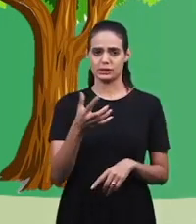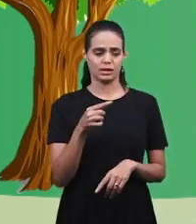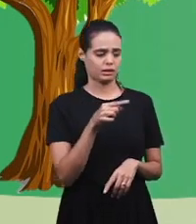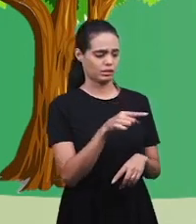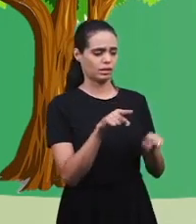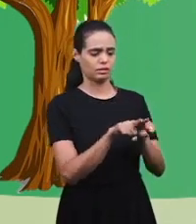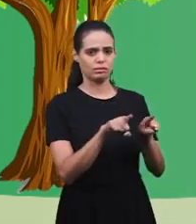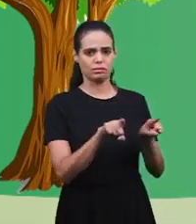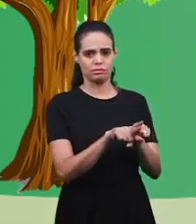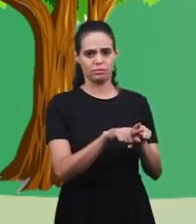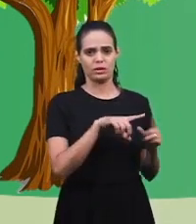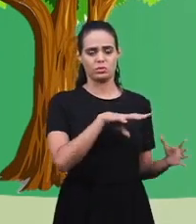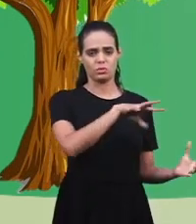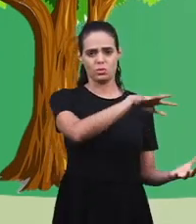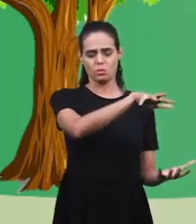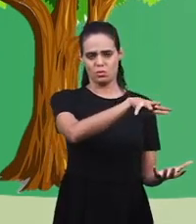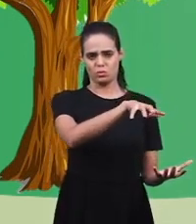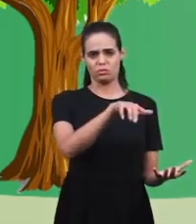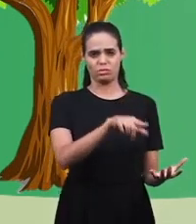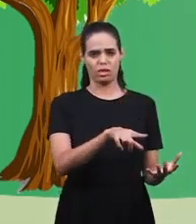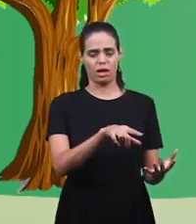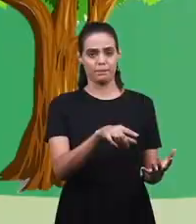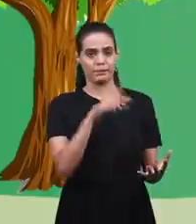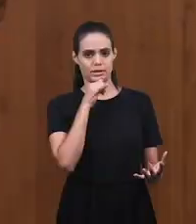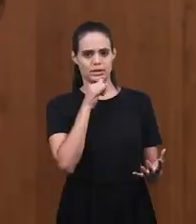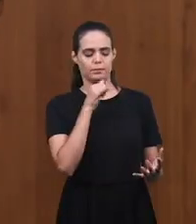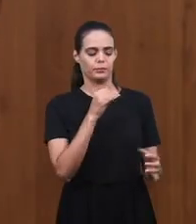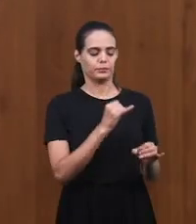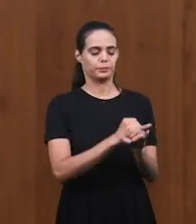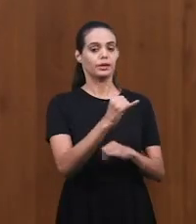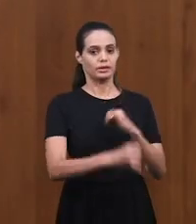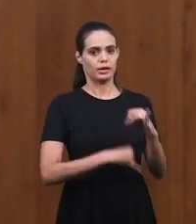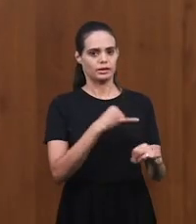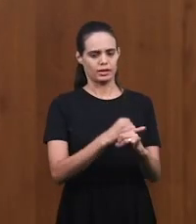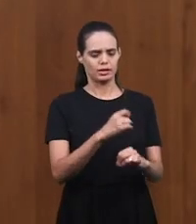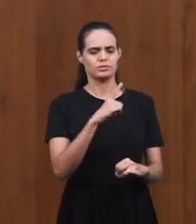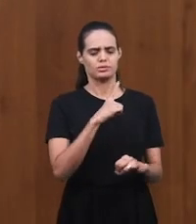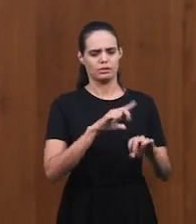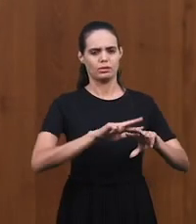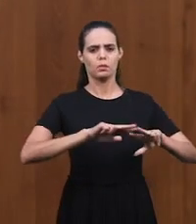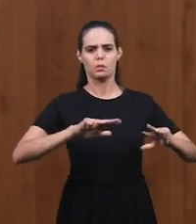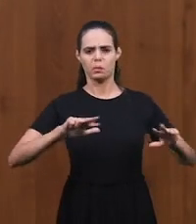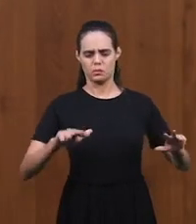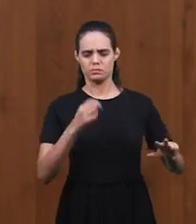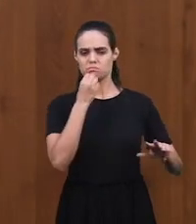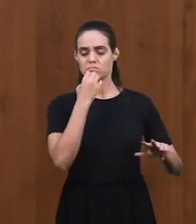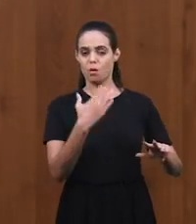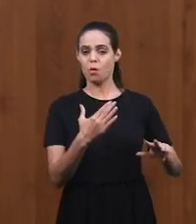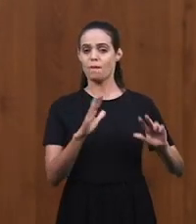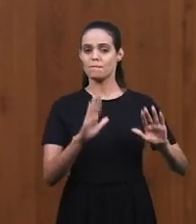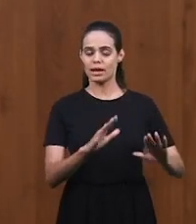He wants to participate online. He doesn't have a filter. He watches good things.